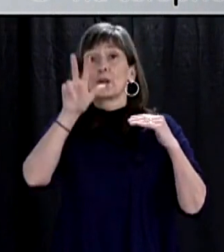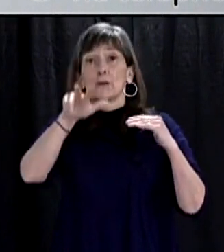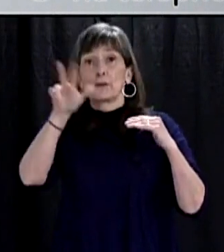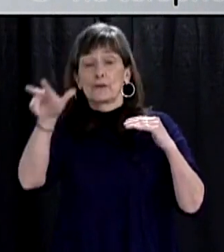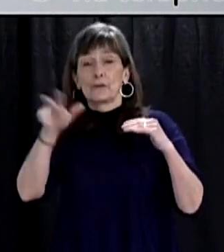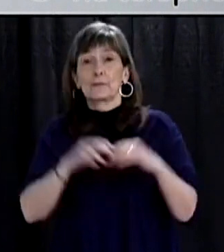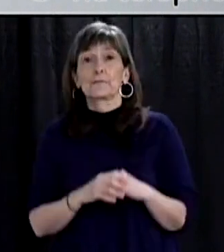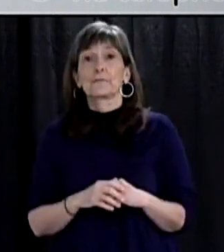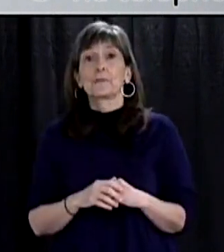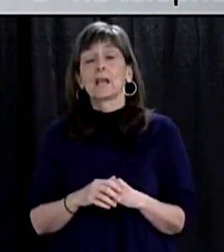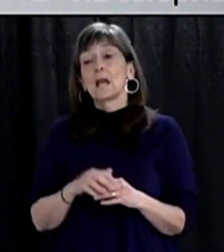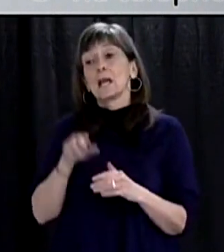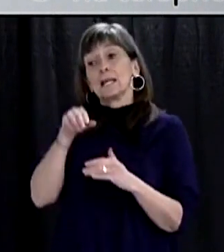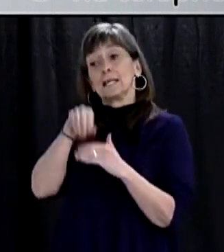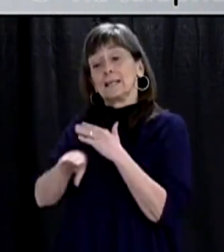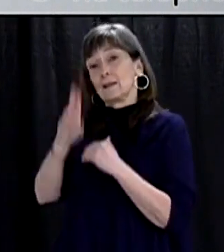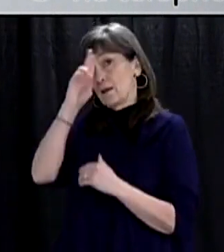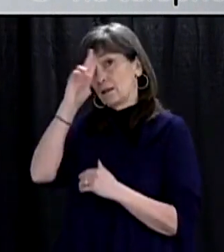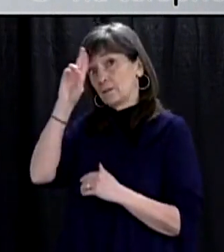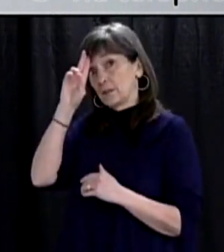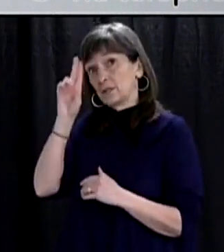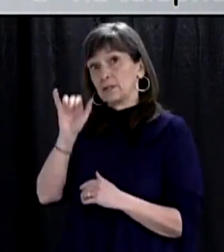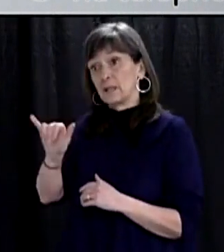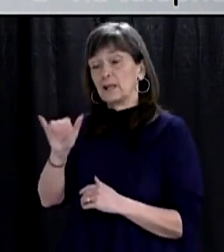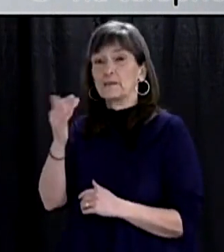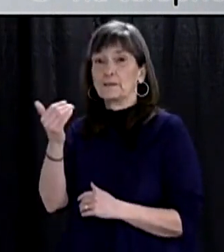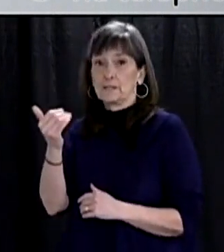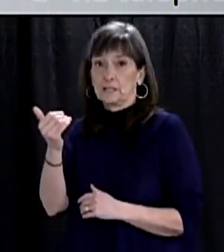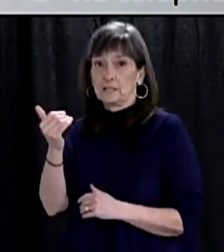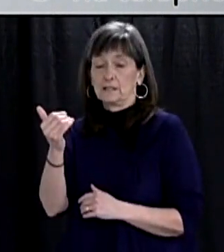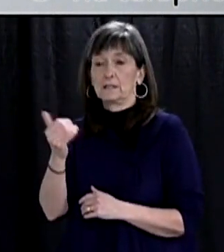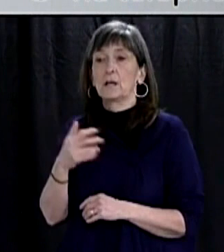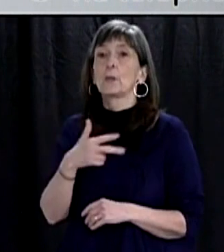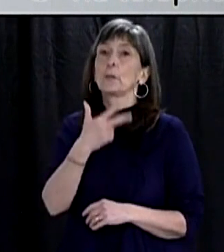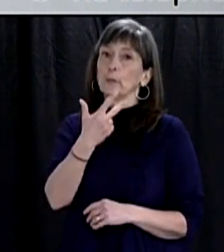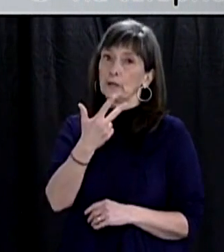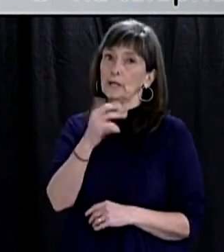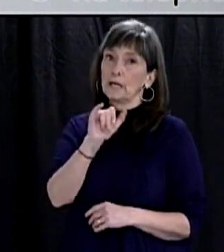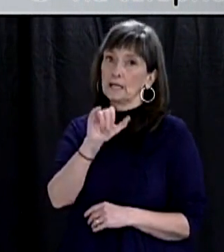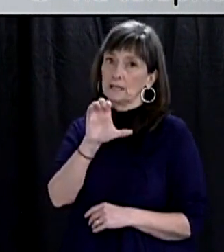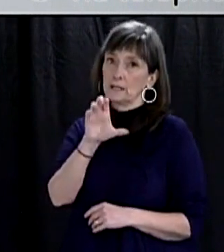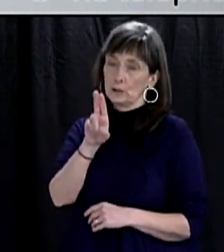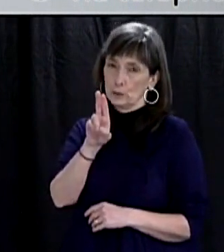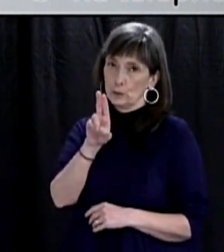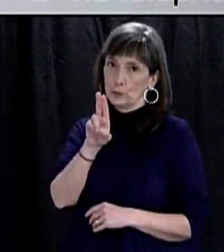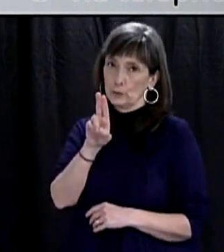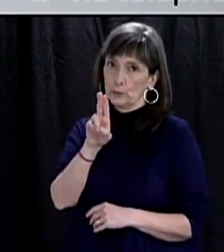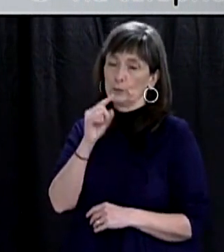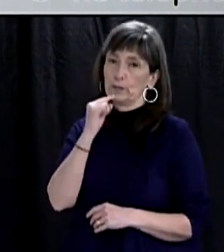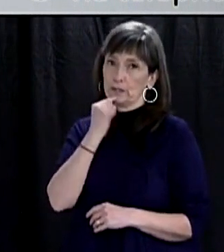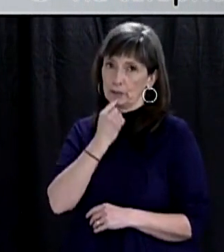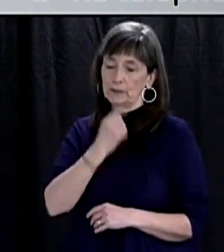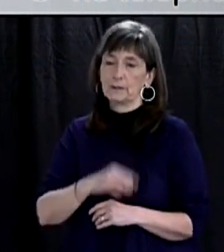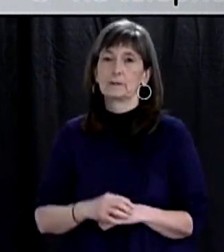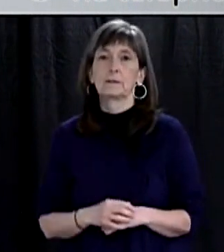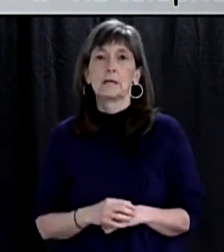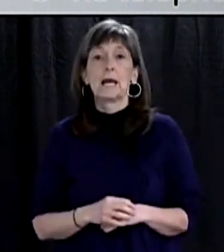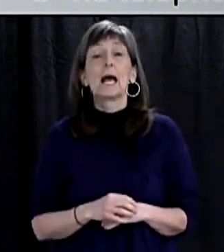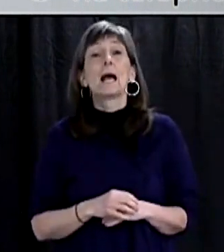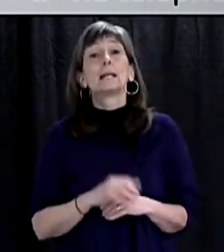hospital due to the virus. Of these patients, 3 are in intensive care. 10 people have now recovered.